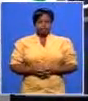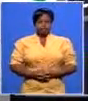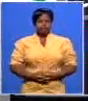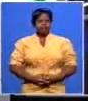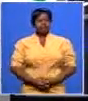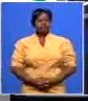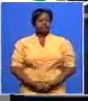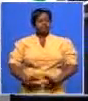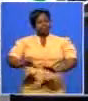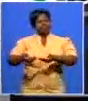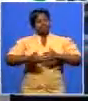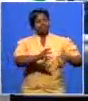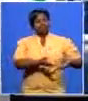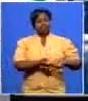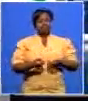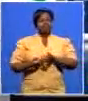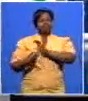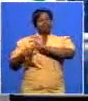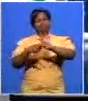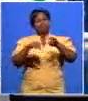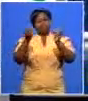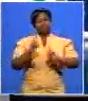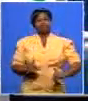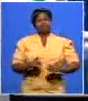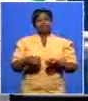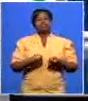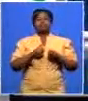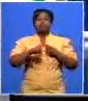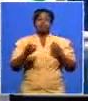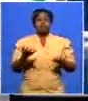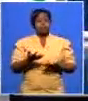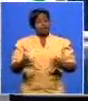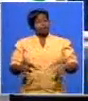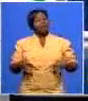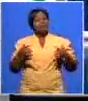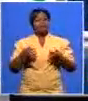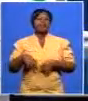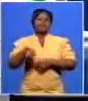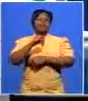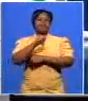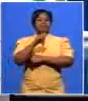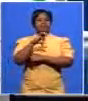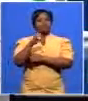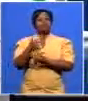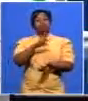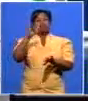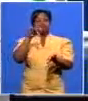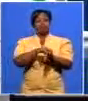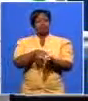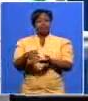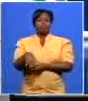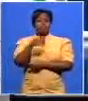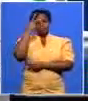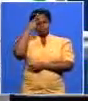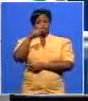welcome back you're watching a special broadcast coming to you live from the national results center here